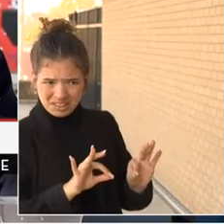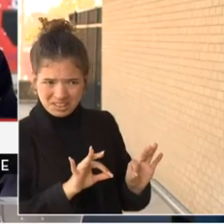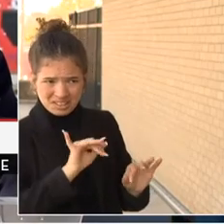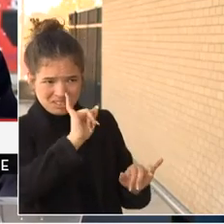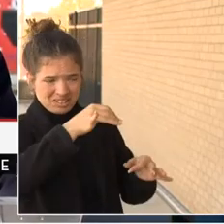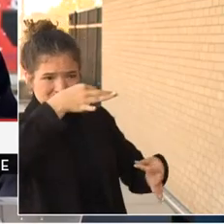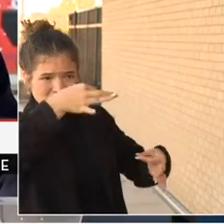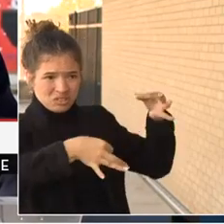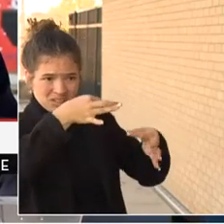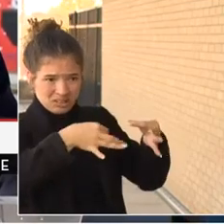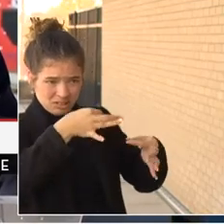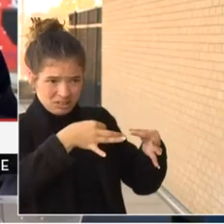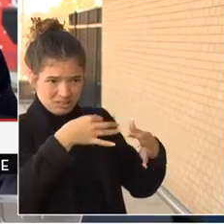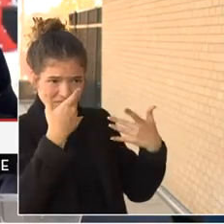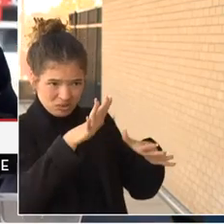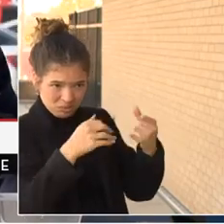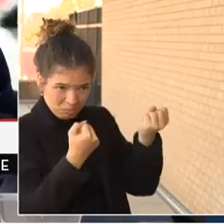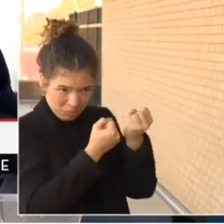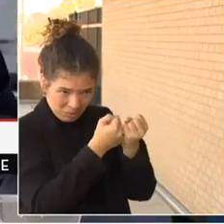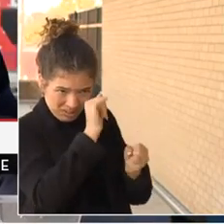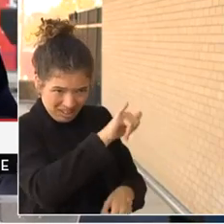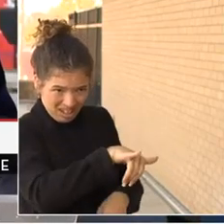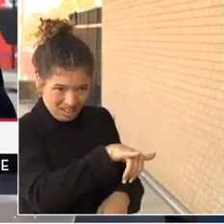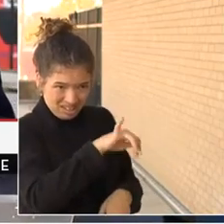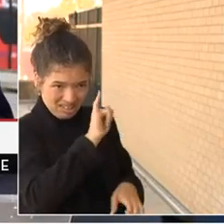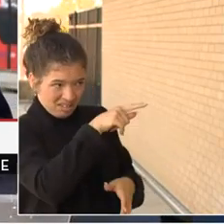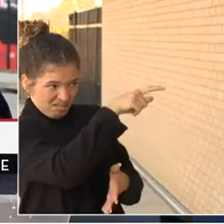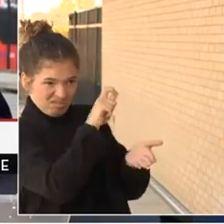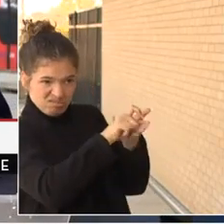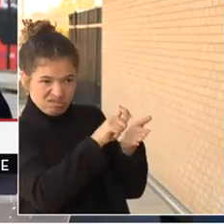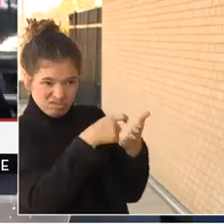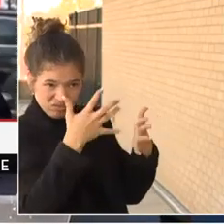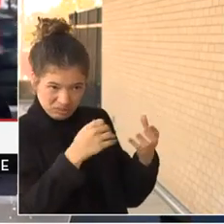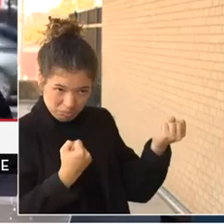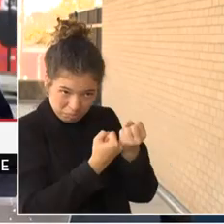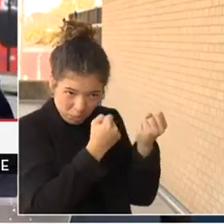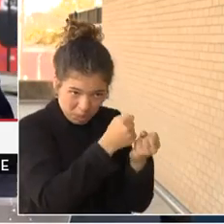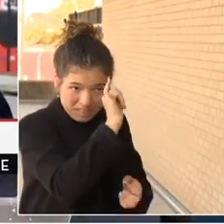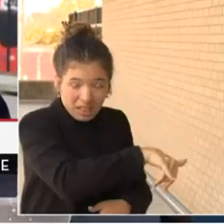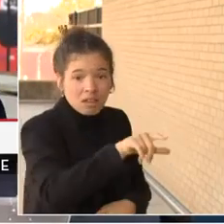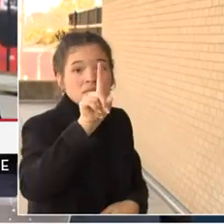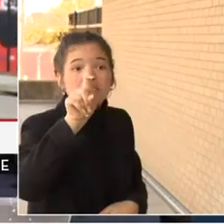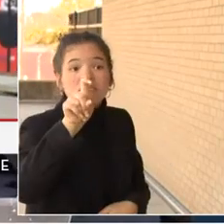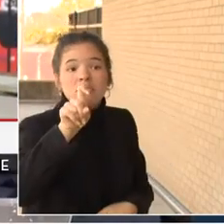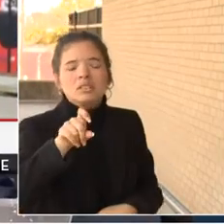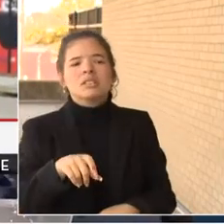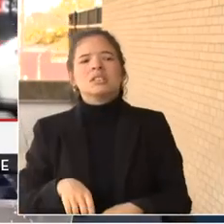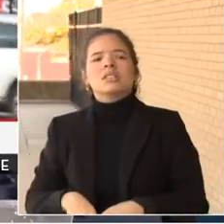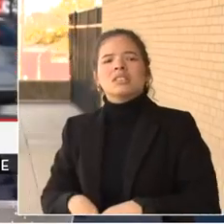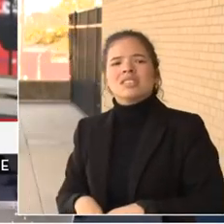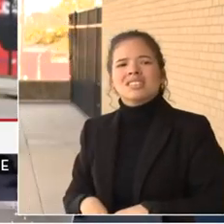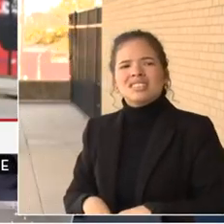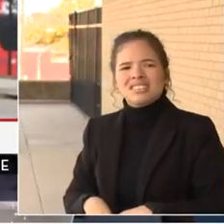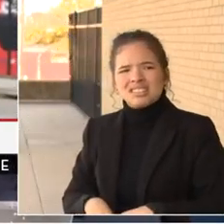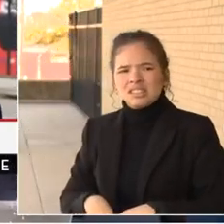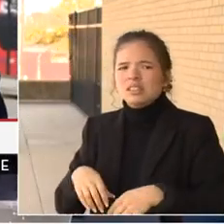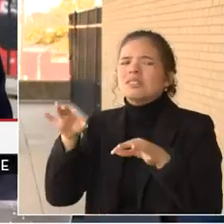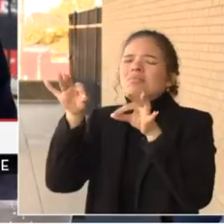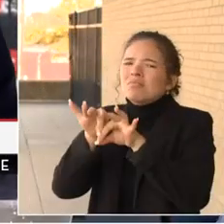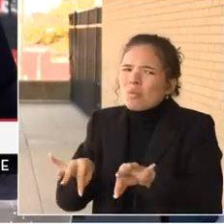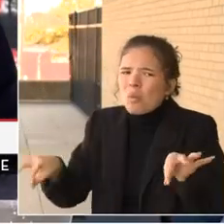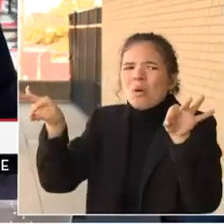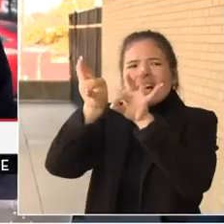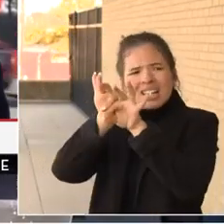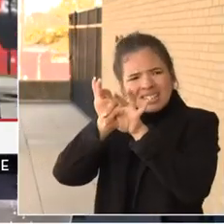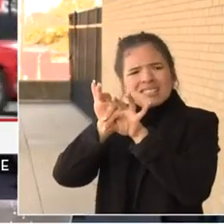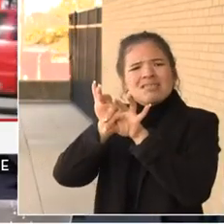expanding the opportunity for trials, jury trials for people facing misdemeanor jail time? Uh, I think it's important, Mark, to make sure that